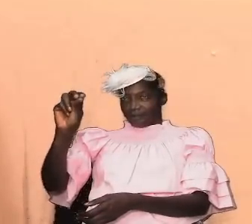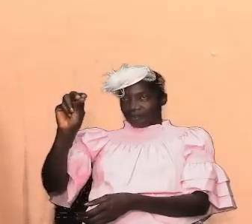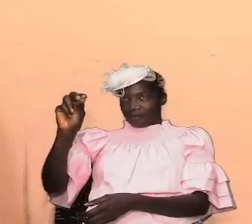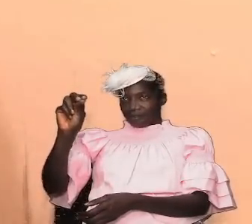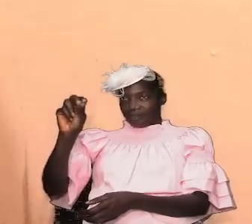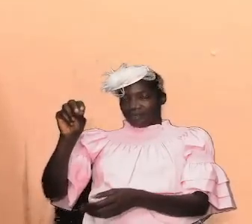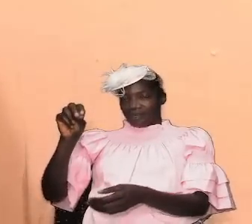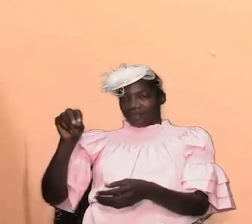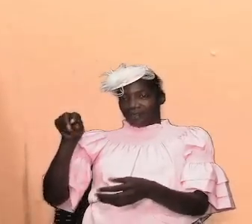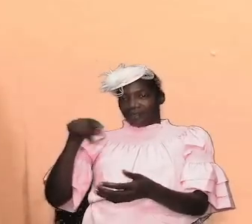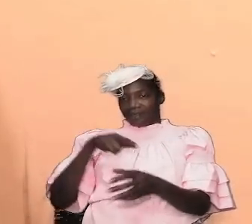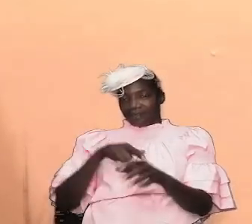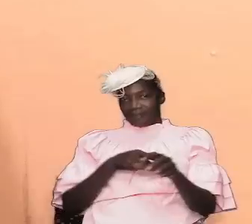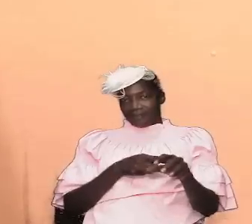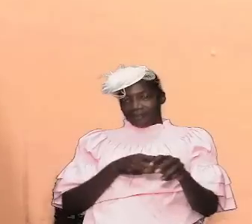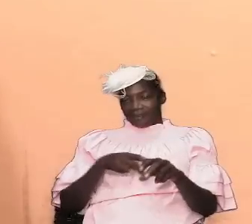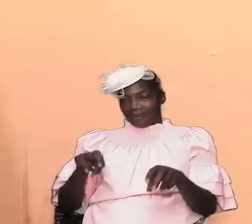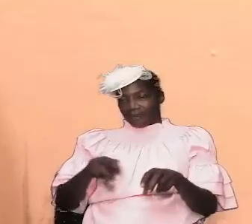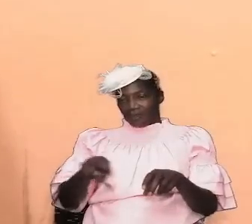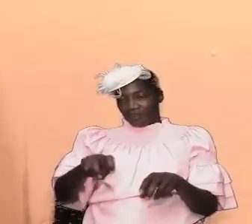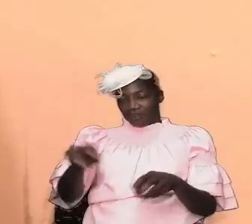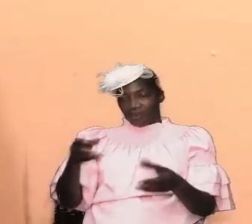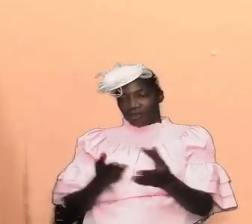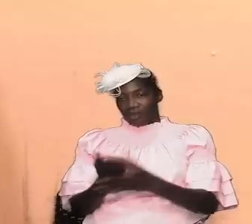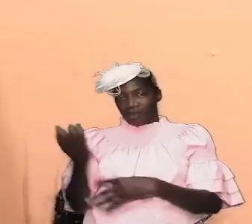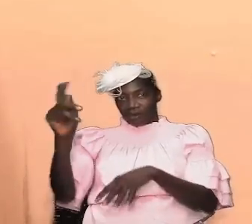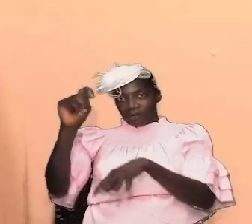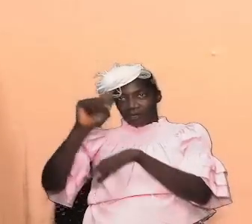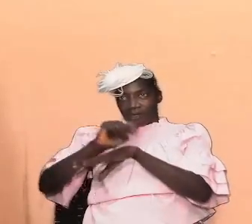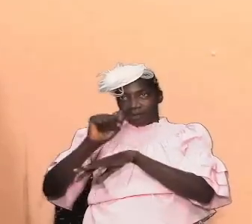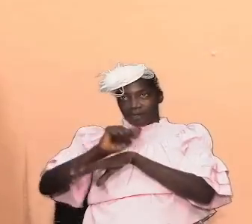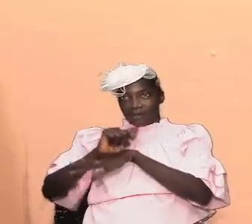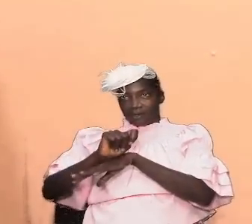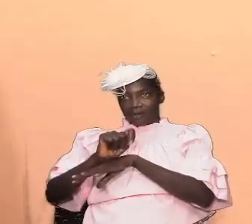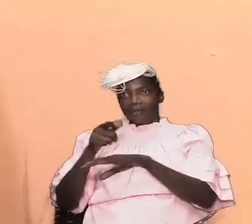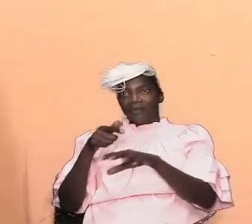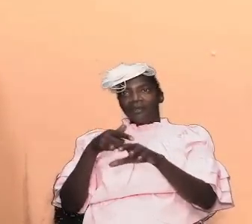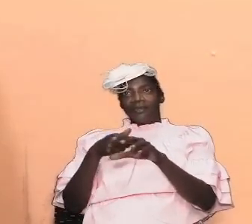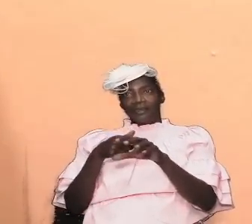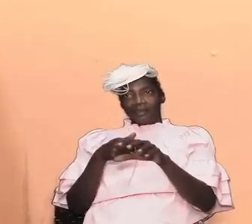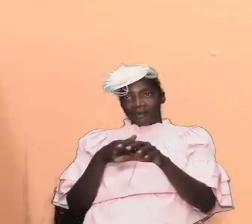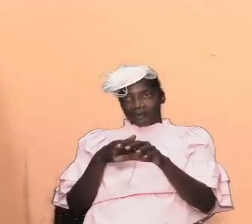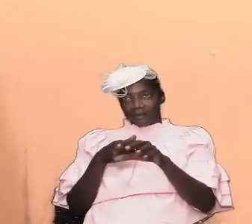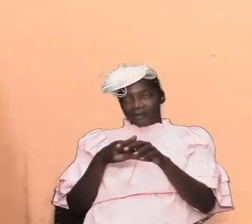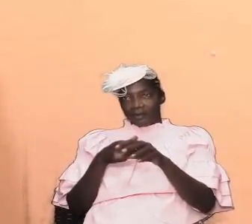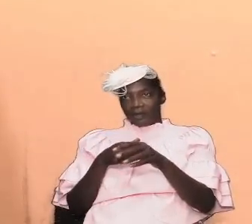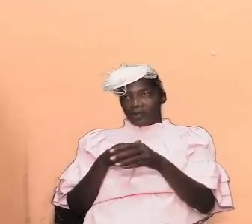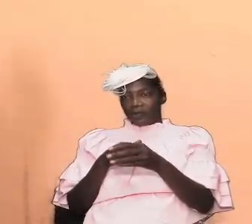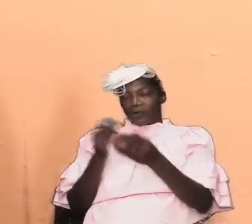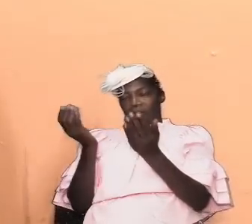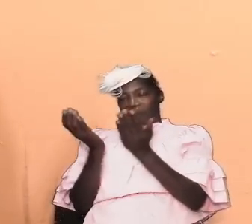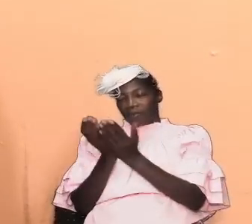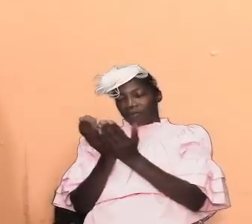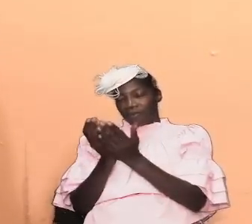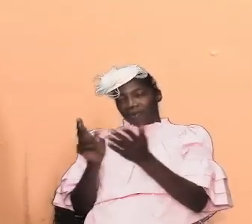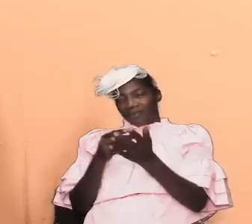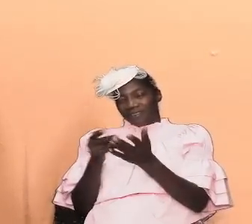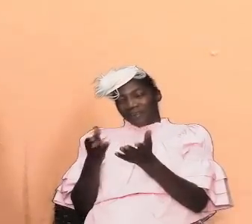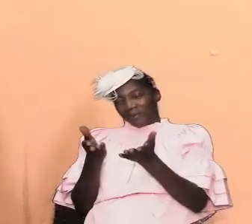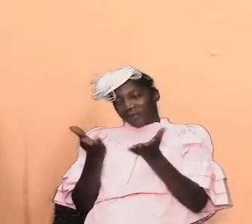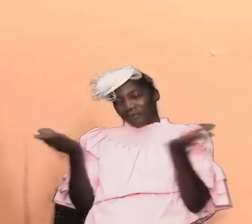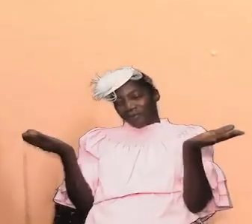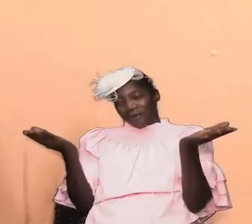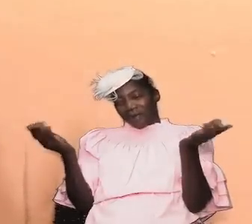journey through the tabernacle and we are starting it from the book of psalm the question is why